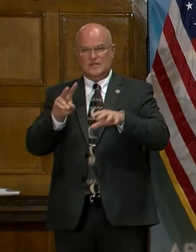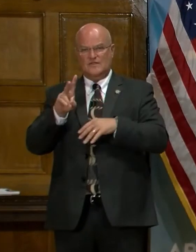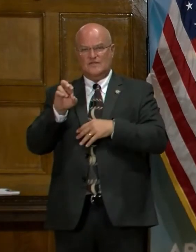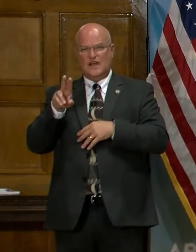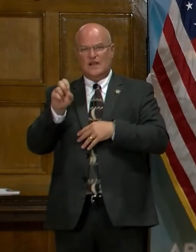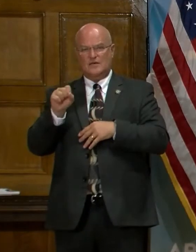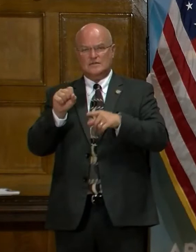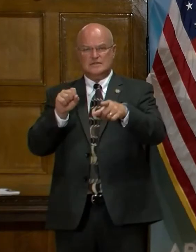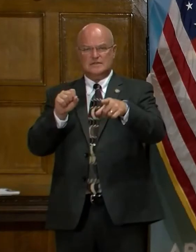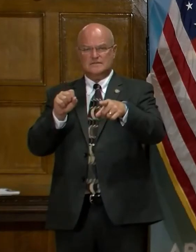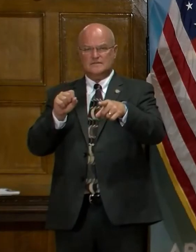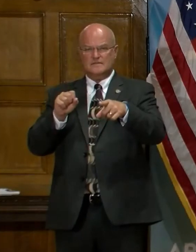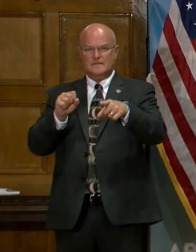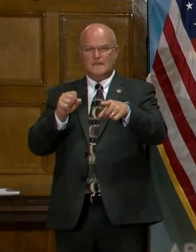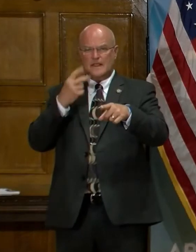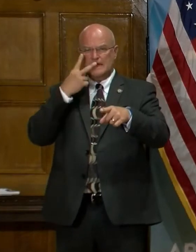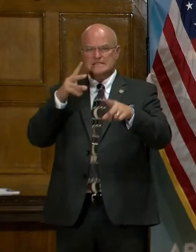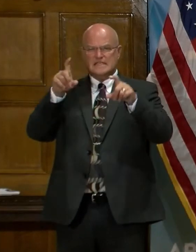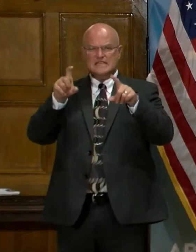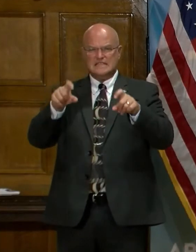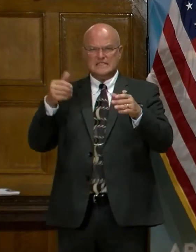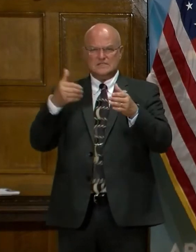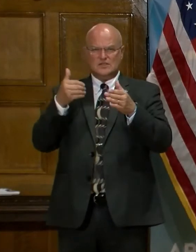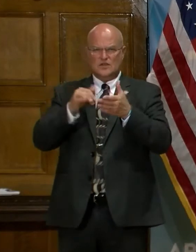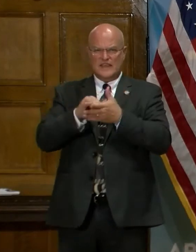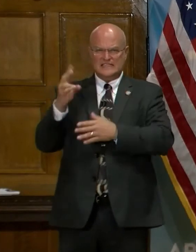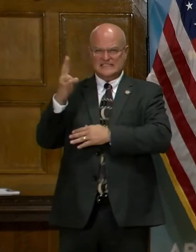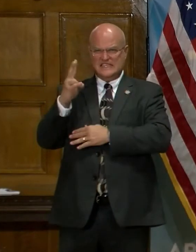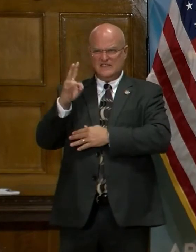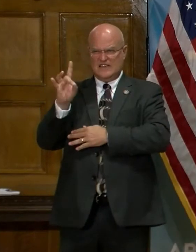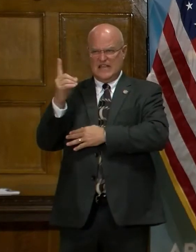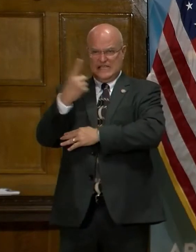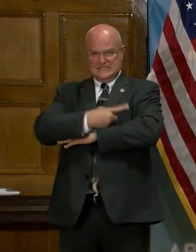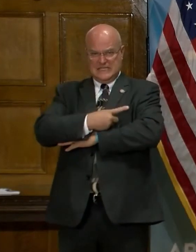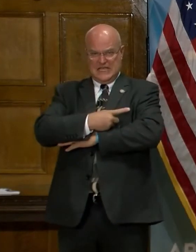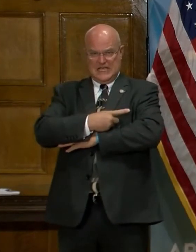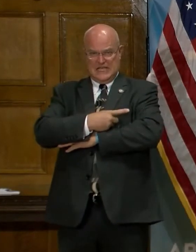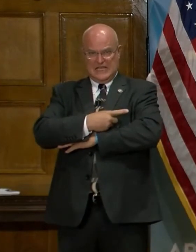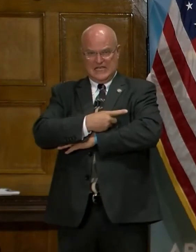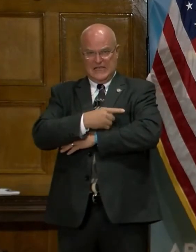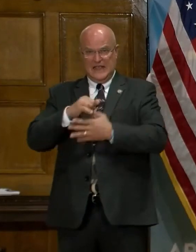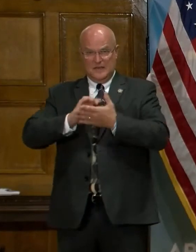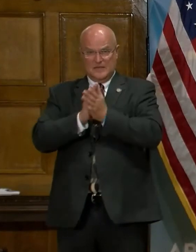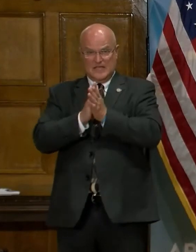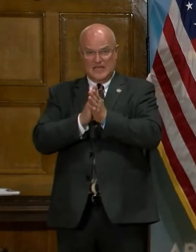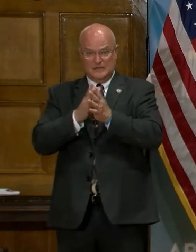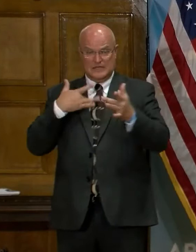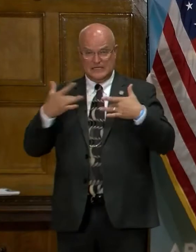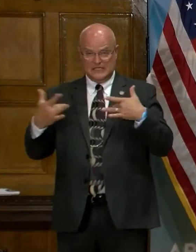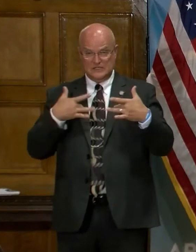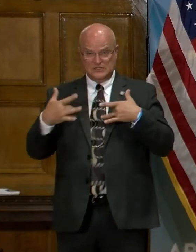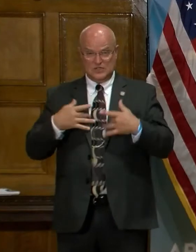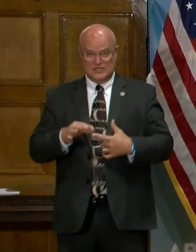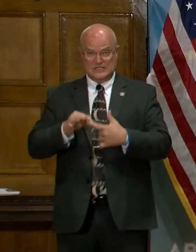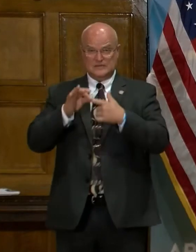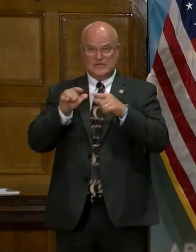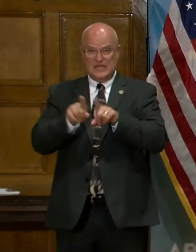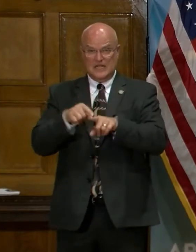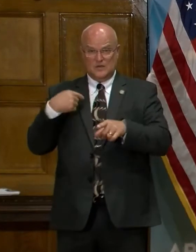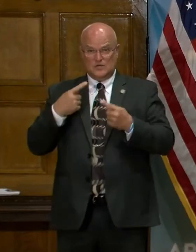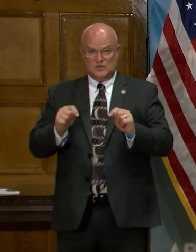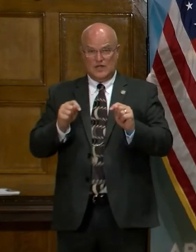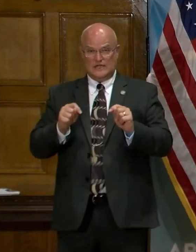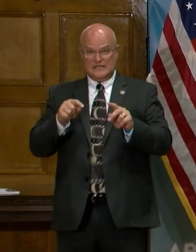Those tests start to come back closer to that 7-8 day. Is that becoming a growing concern, especially as we're